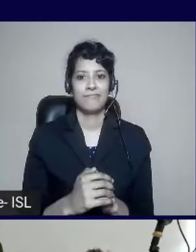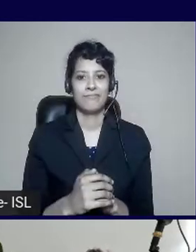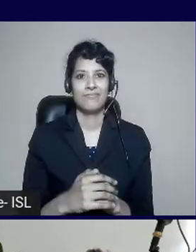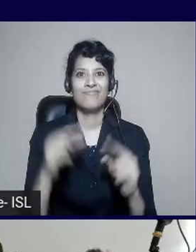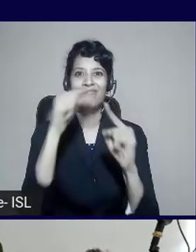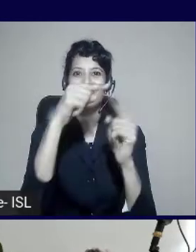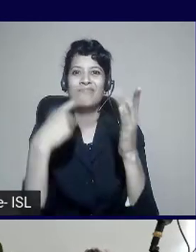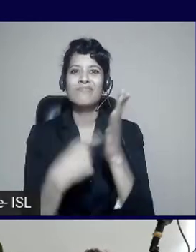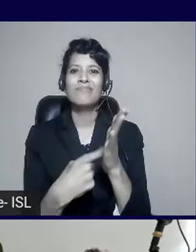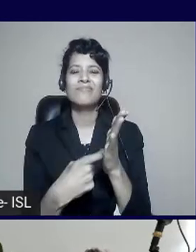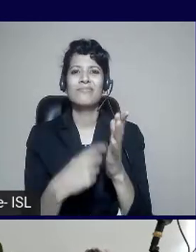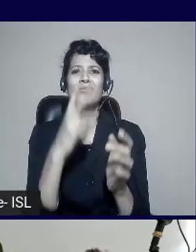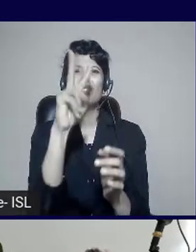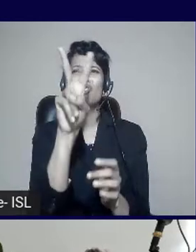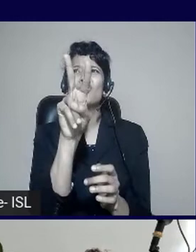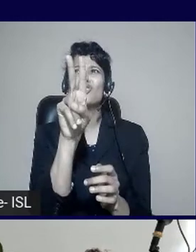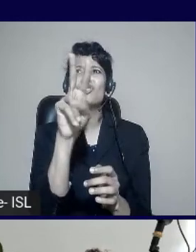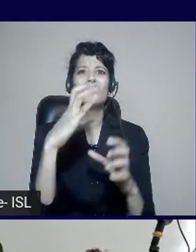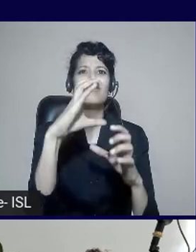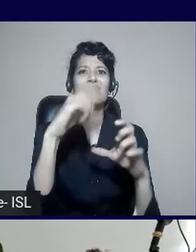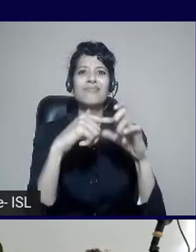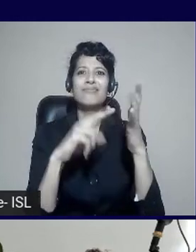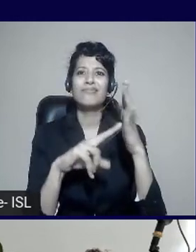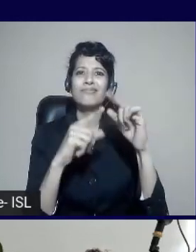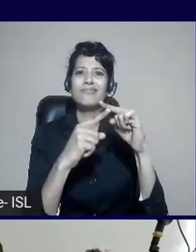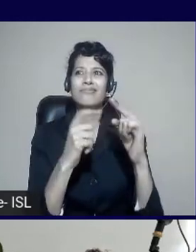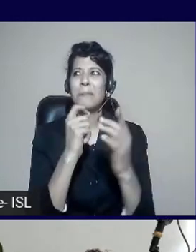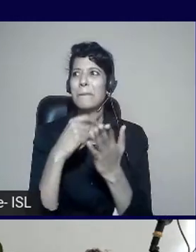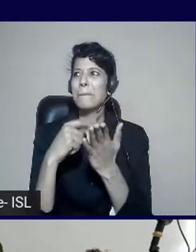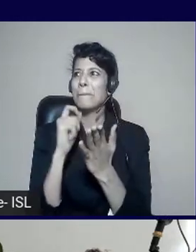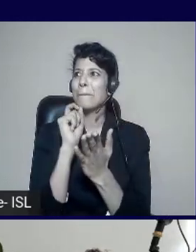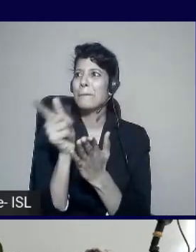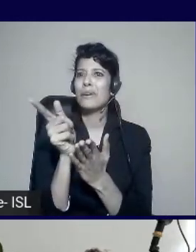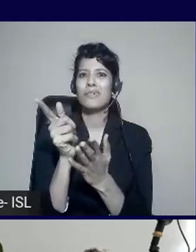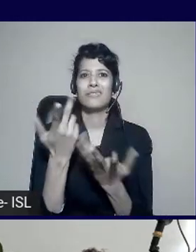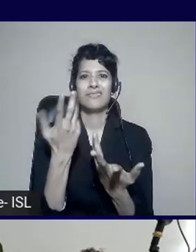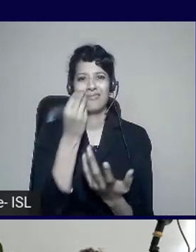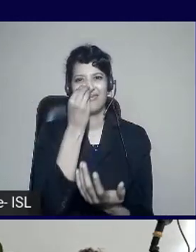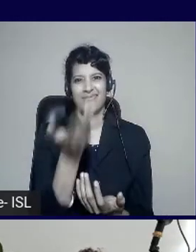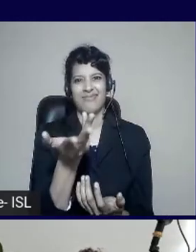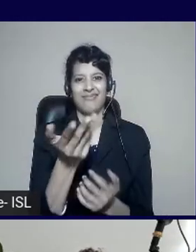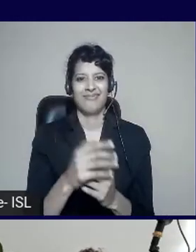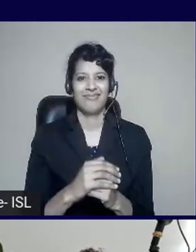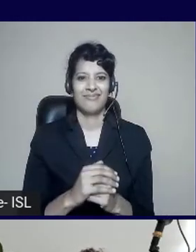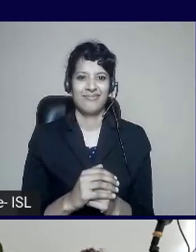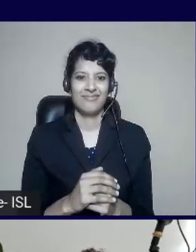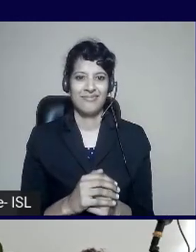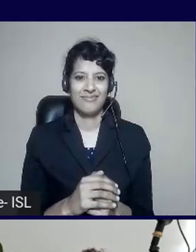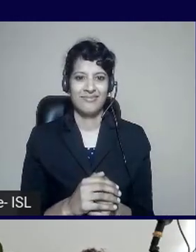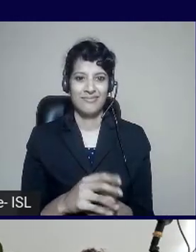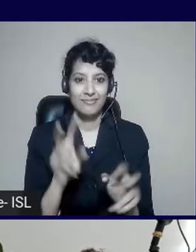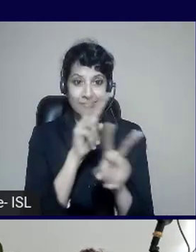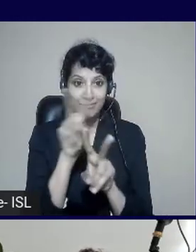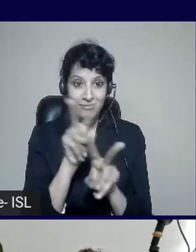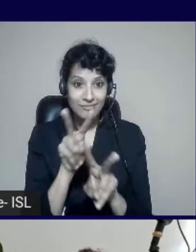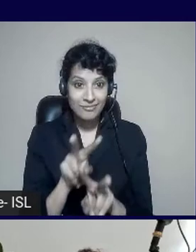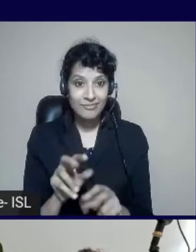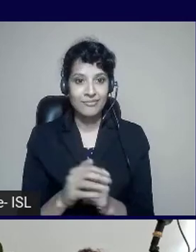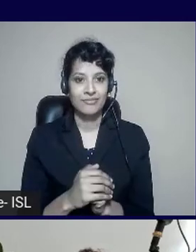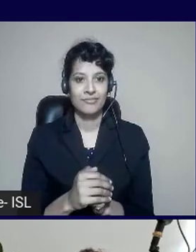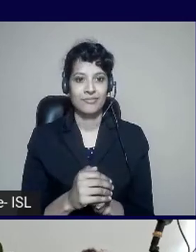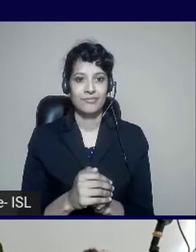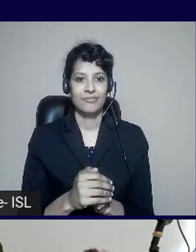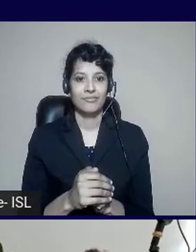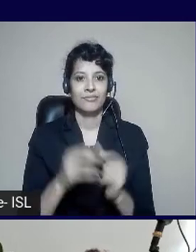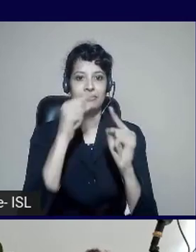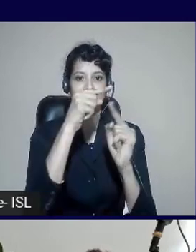year. running on the free tier on Azure. Now I'm going to click through that and it's going to give me that Immersive Experience. Immersive Reader is a